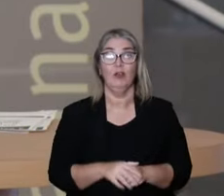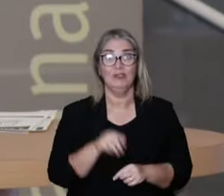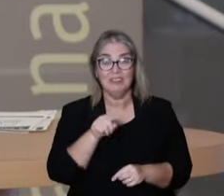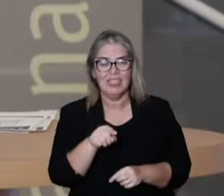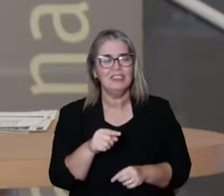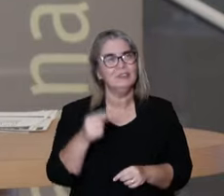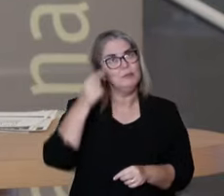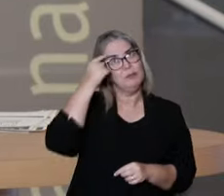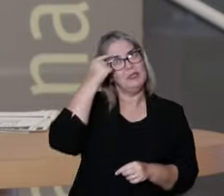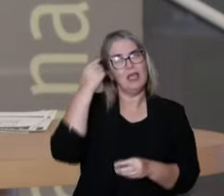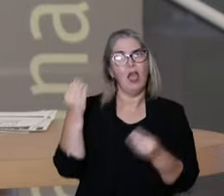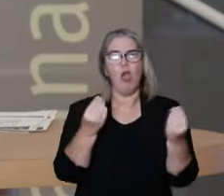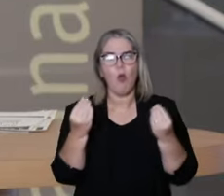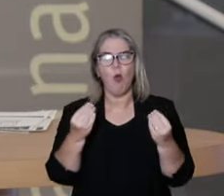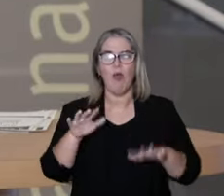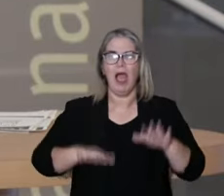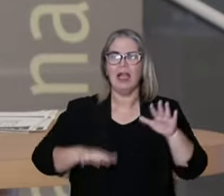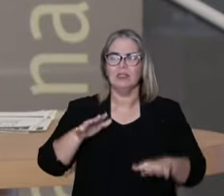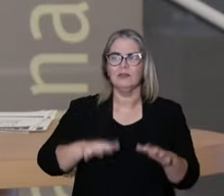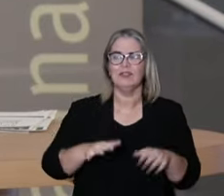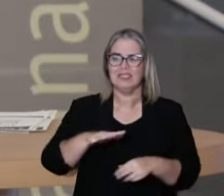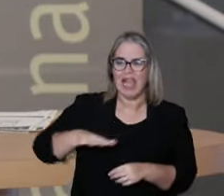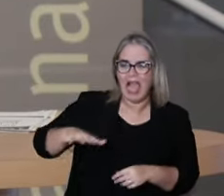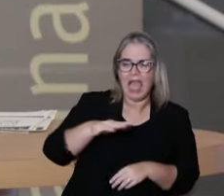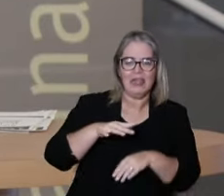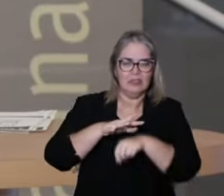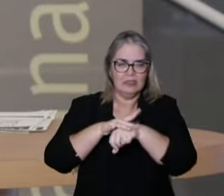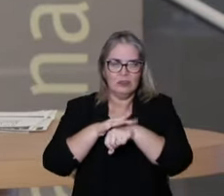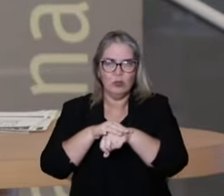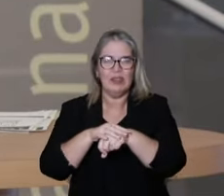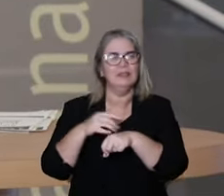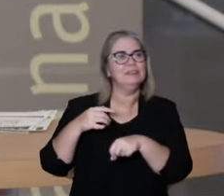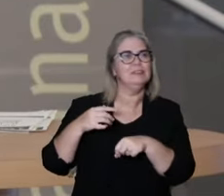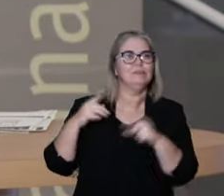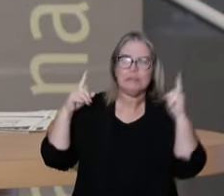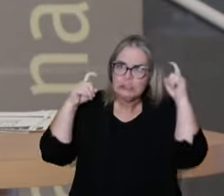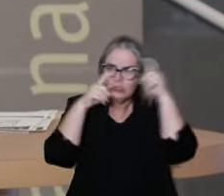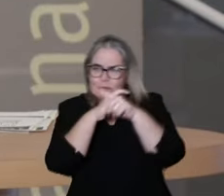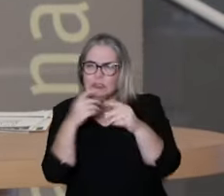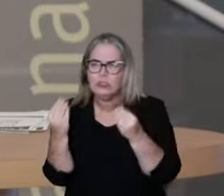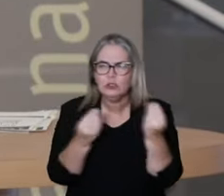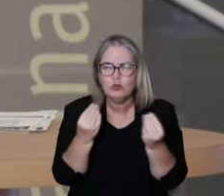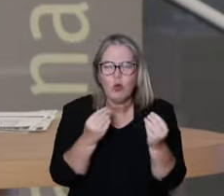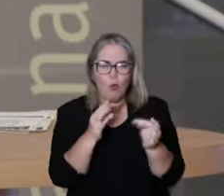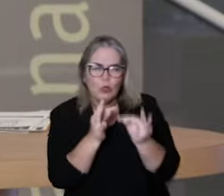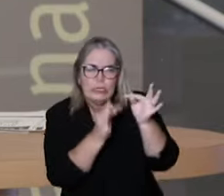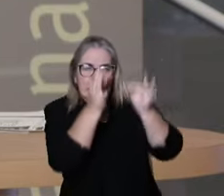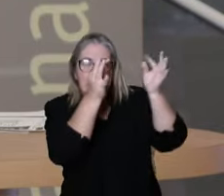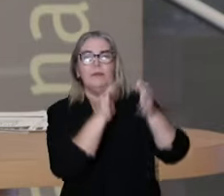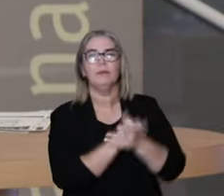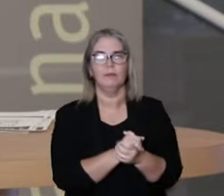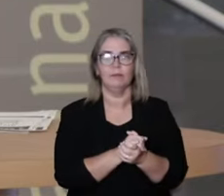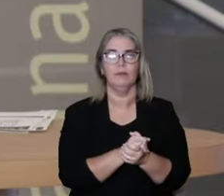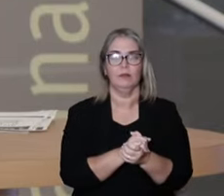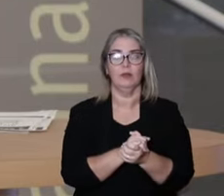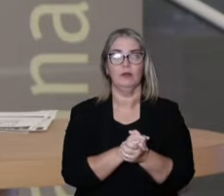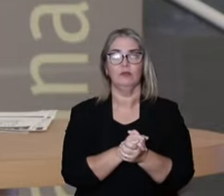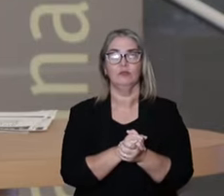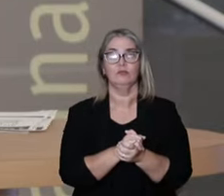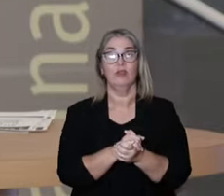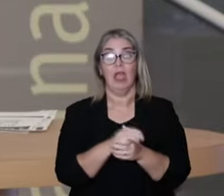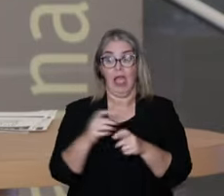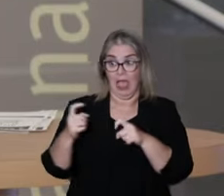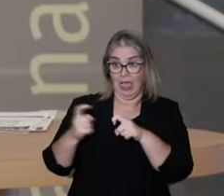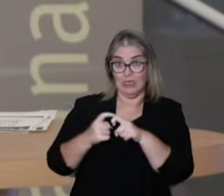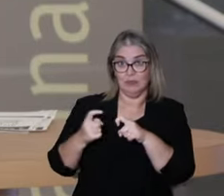So in this context of complexity in the care, in the sickness and in the getting old process,